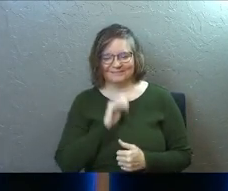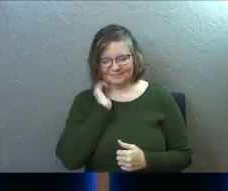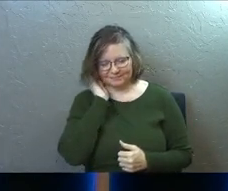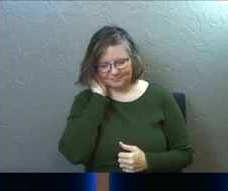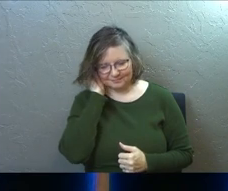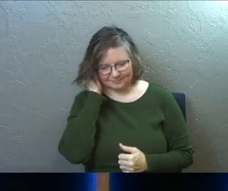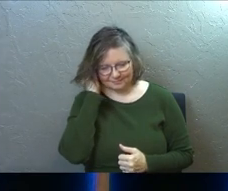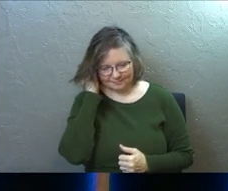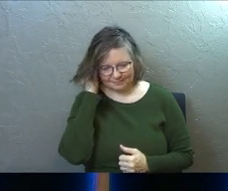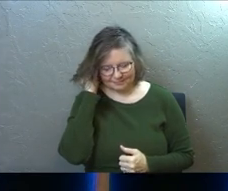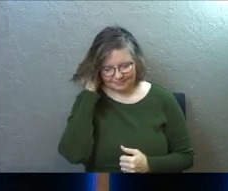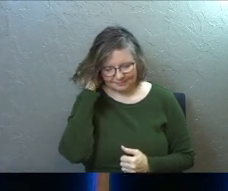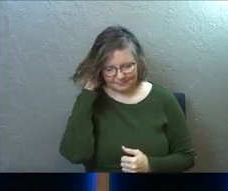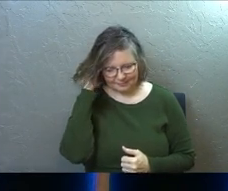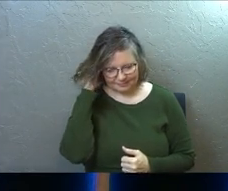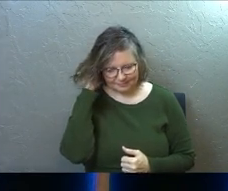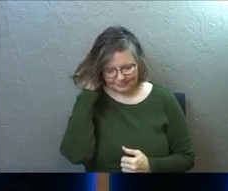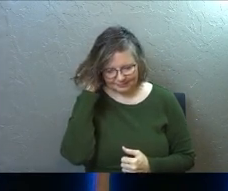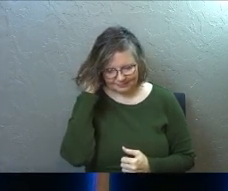Okay. Okay.